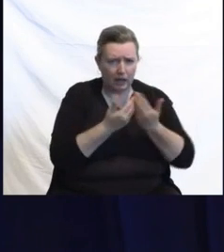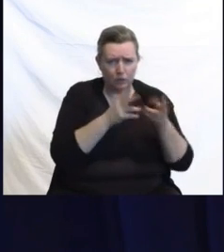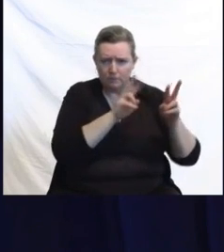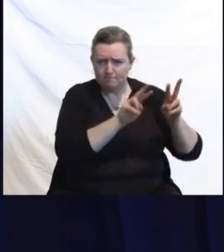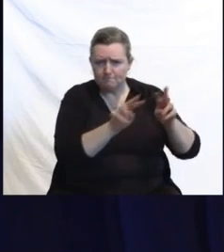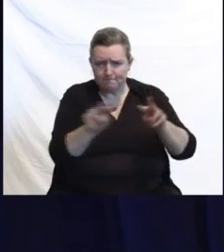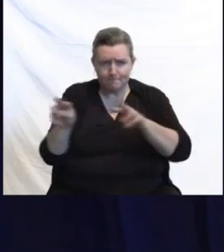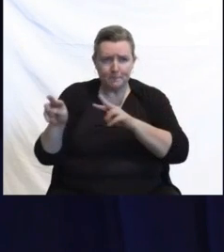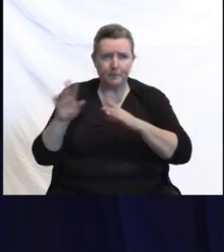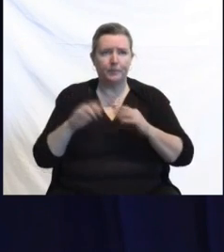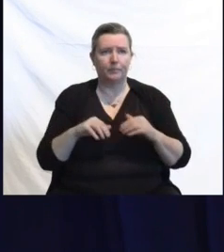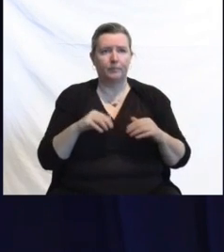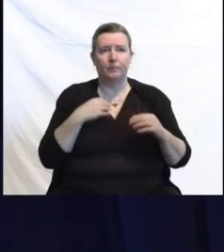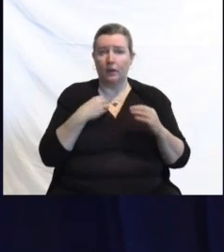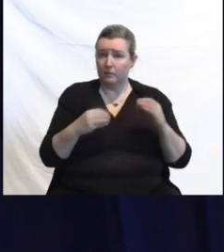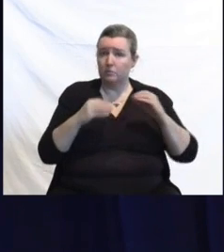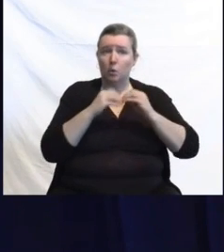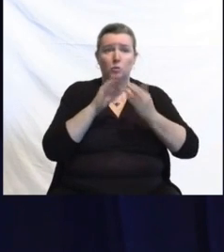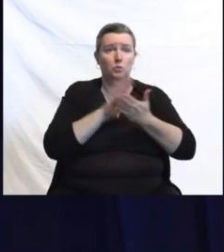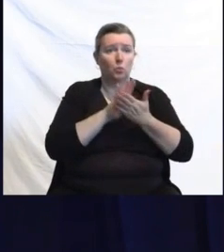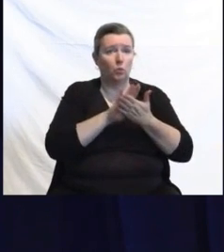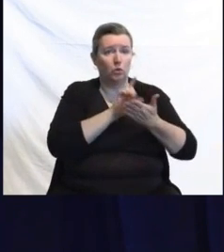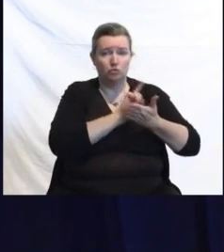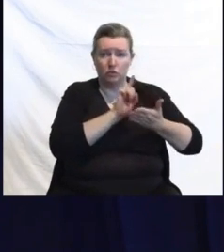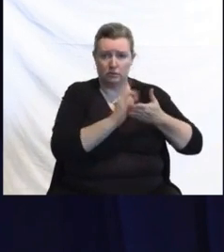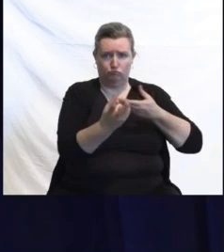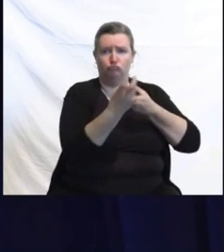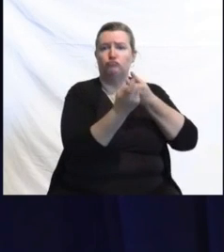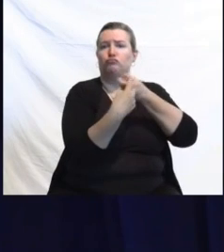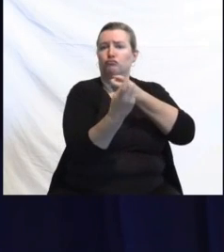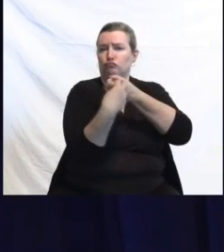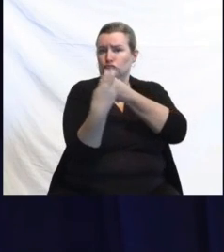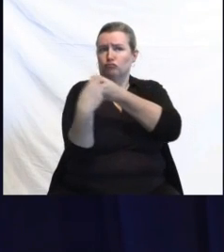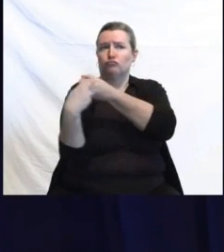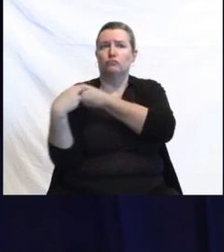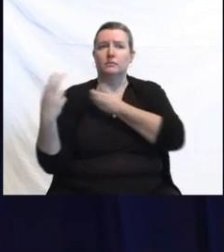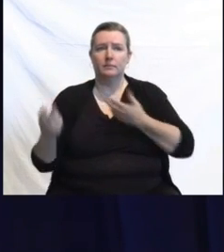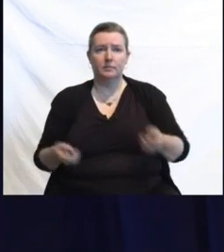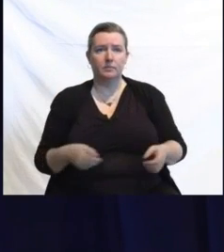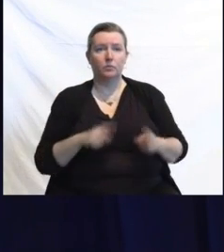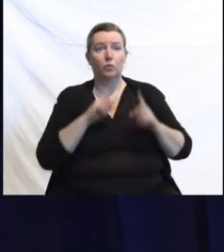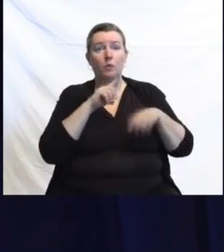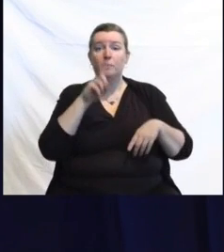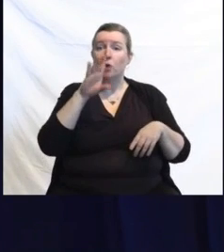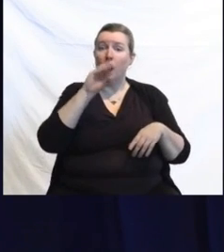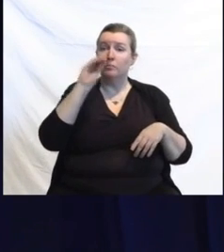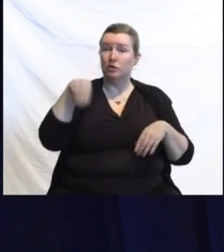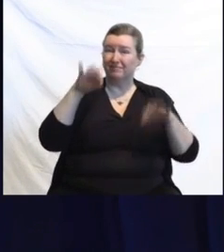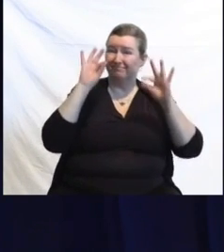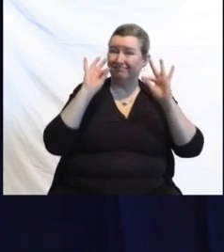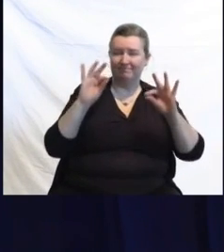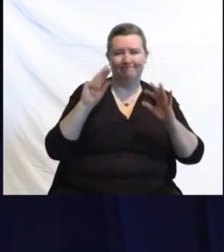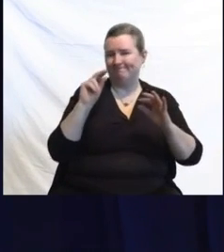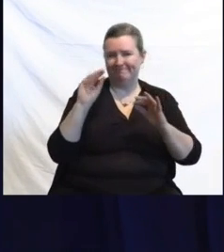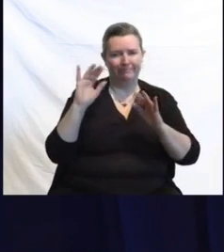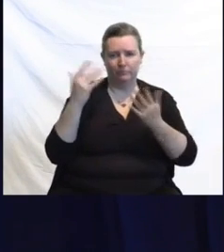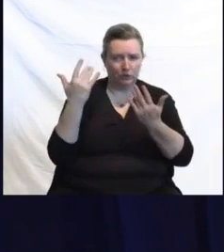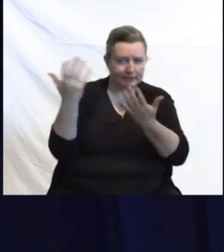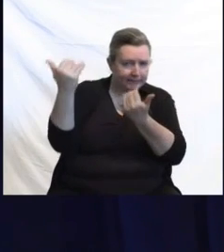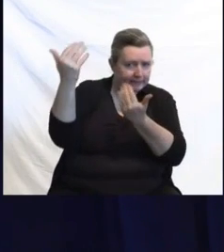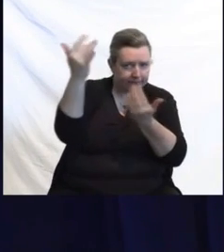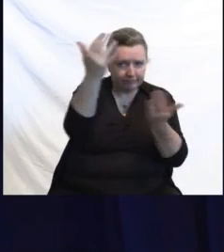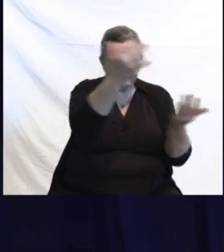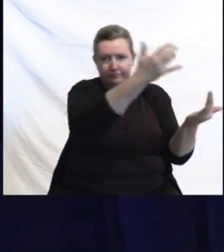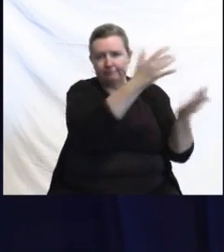schools each week. However, at this time, reporting is not yet 100%. The most recent data is from 2